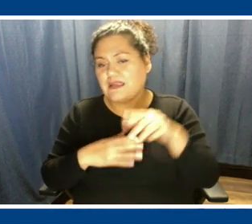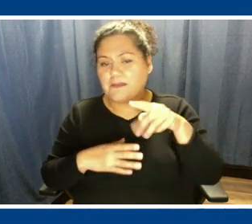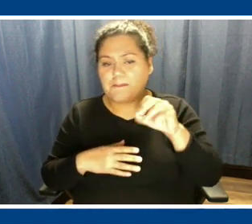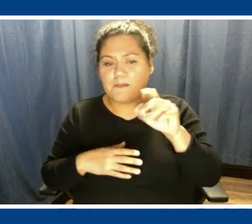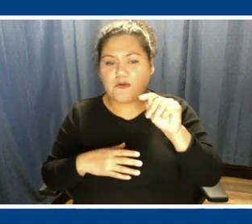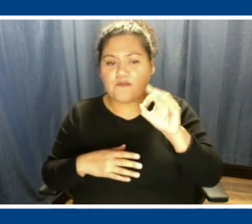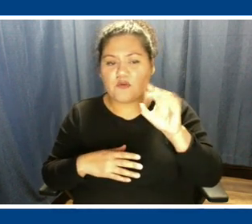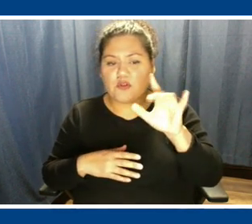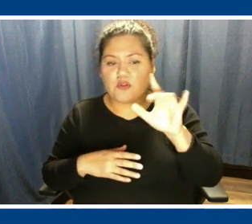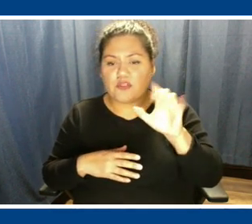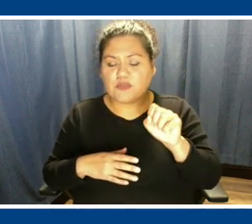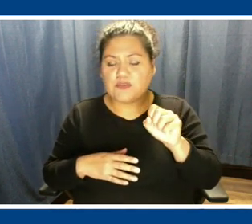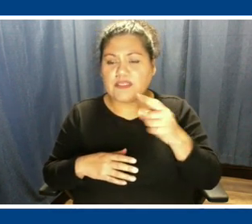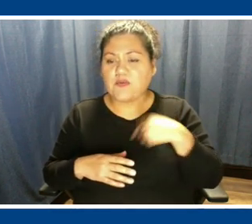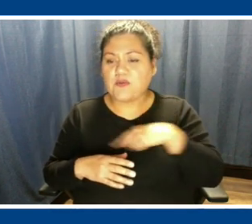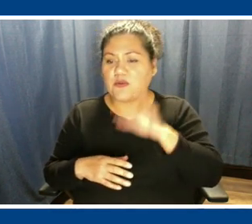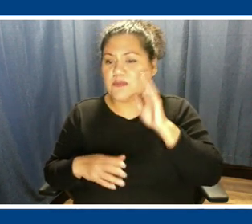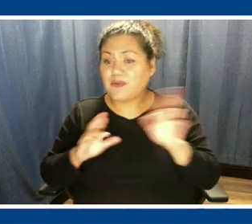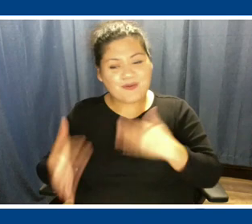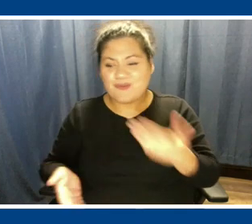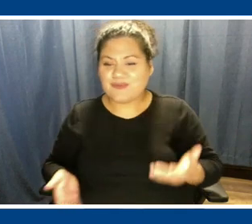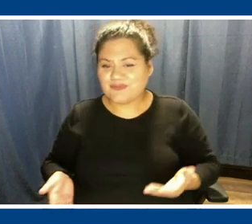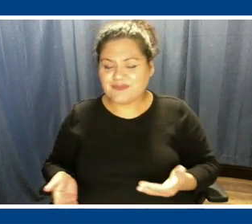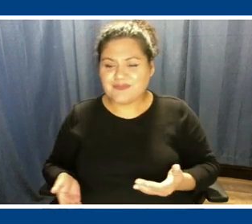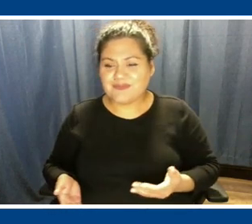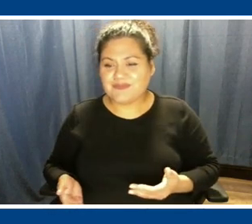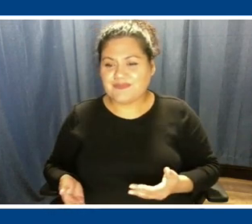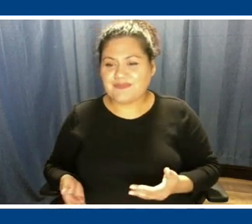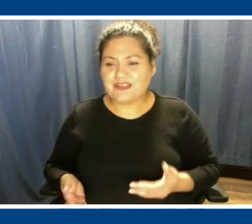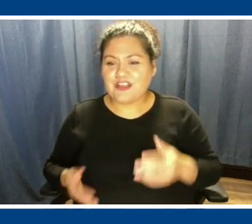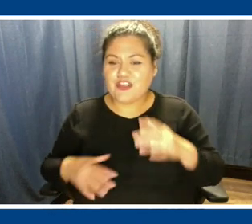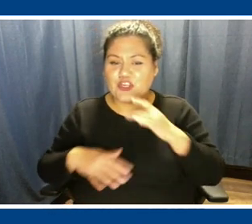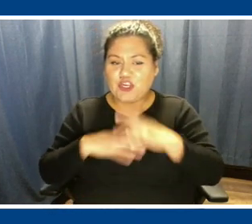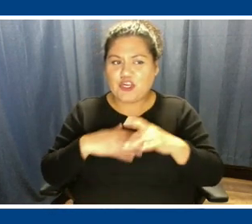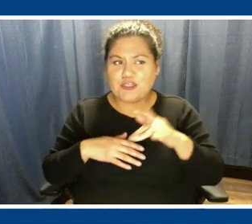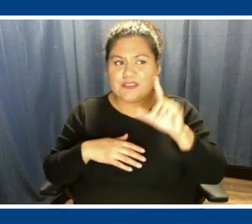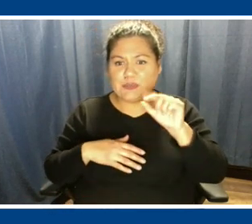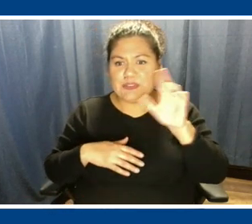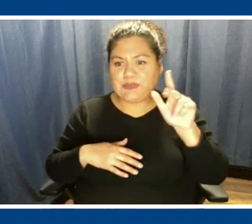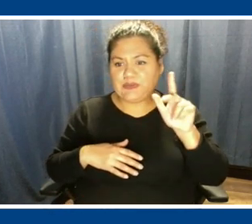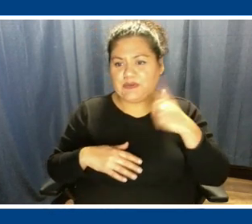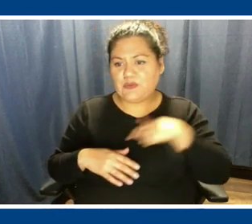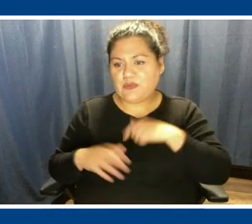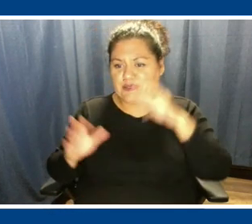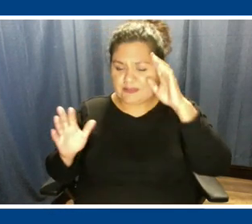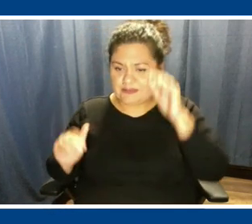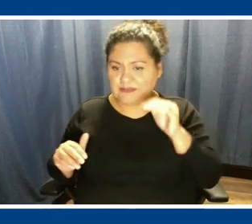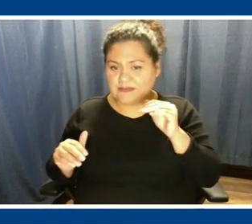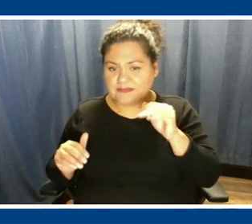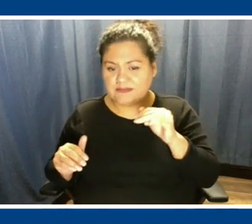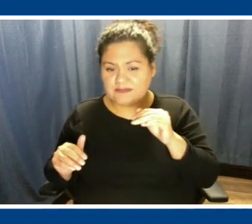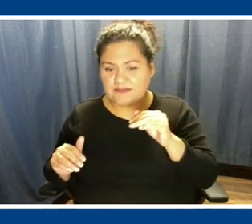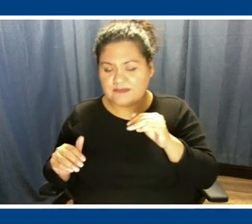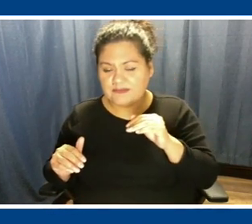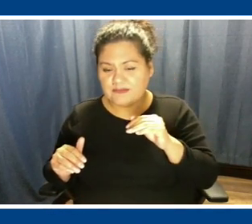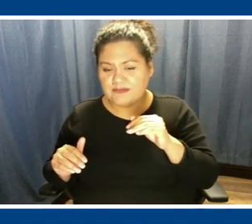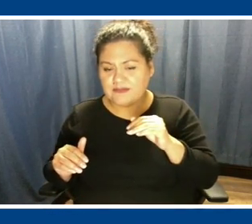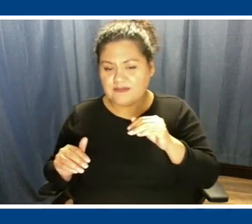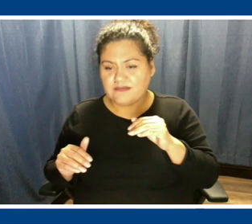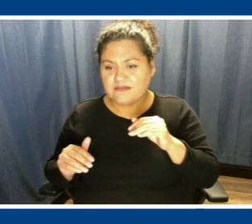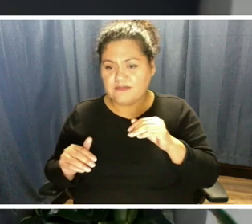we're going to be ready to roll. But early next year, we expect to be growing up plans and getting started.